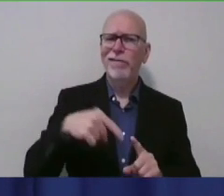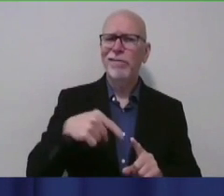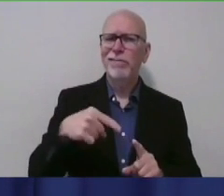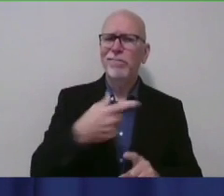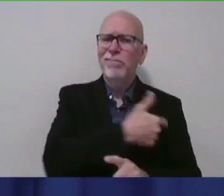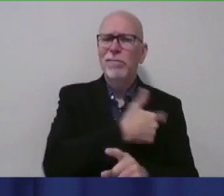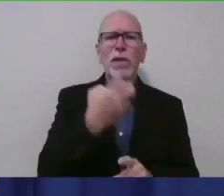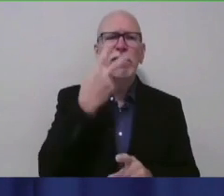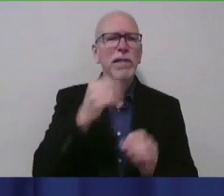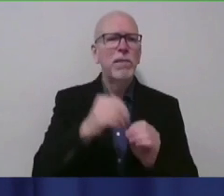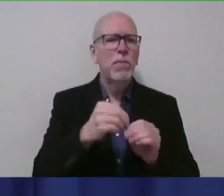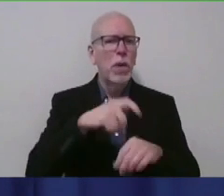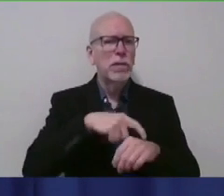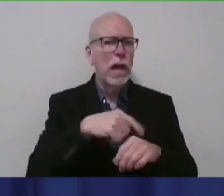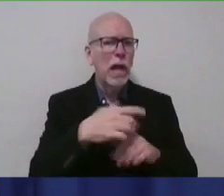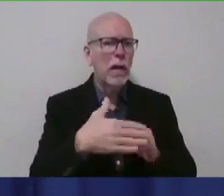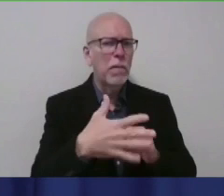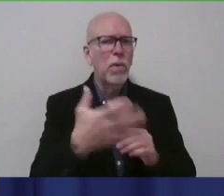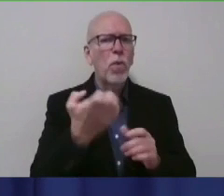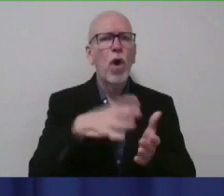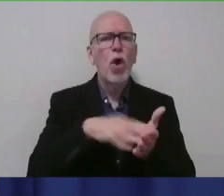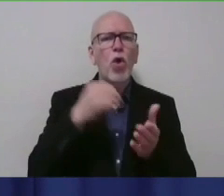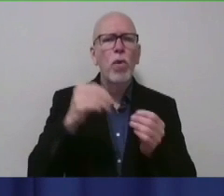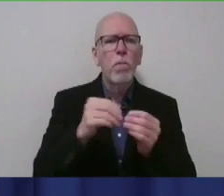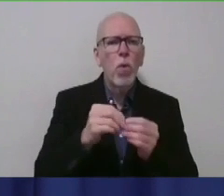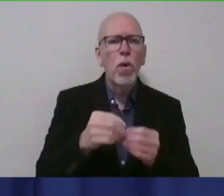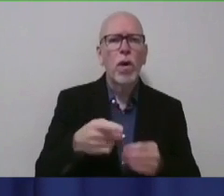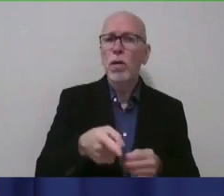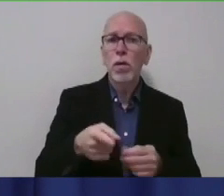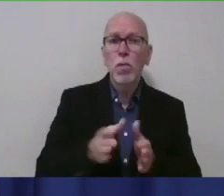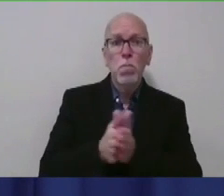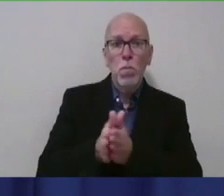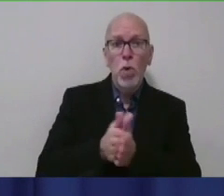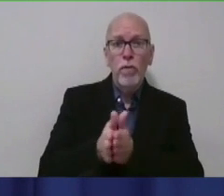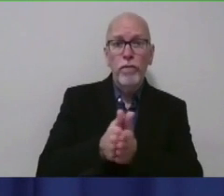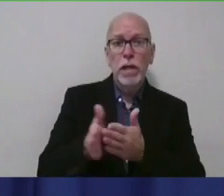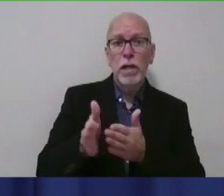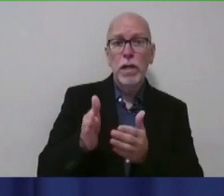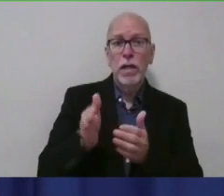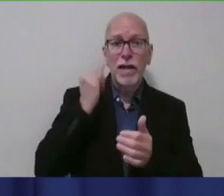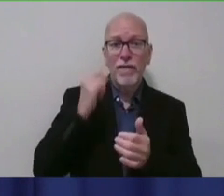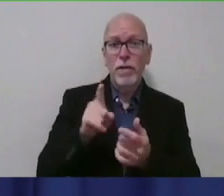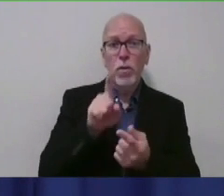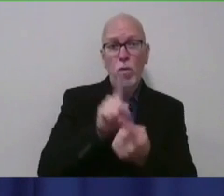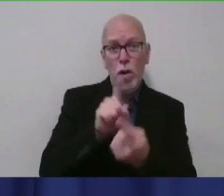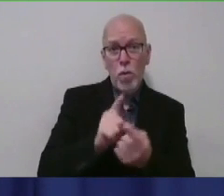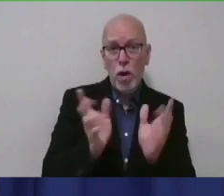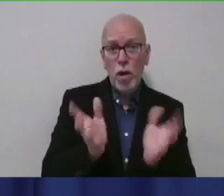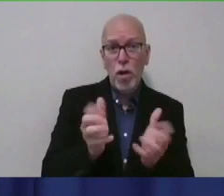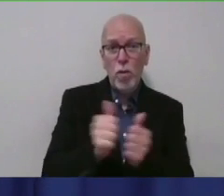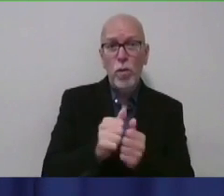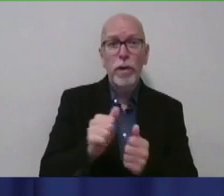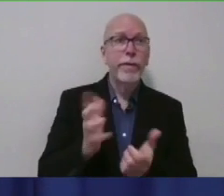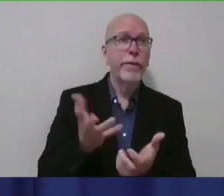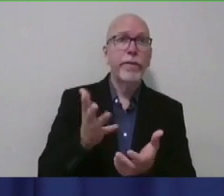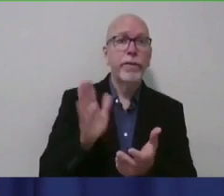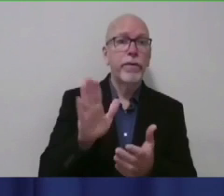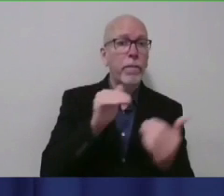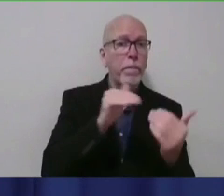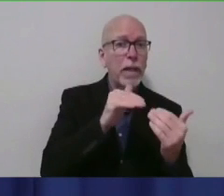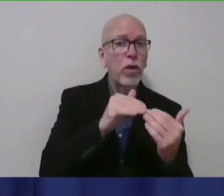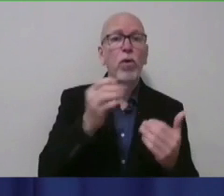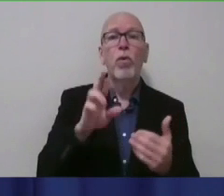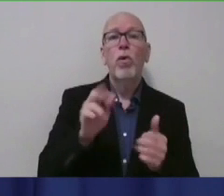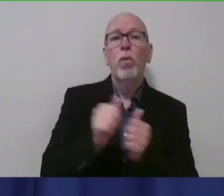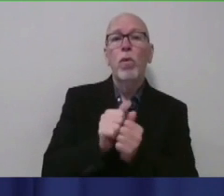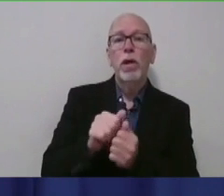to see more time or learn more. And they're very motivated by one-on-one conversations, whether that's with a peer or with their